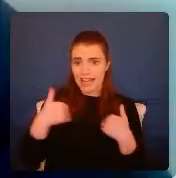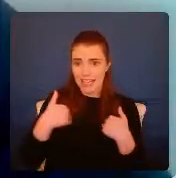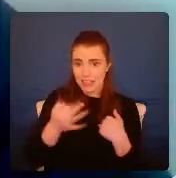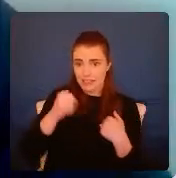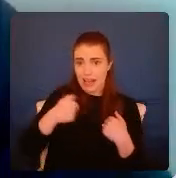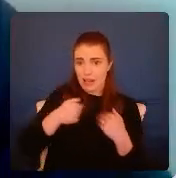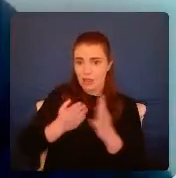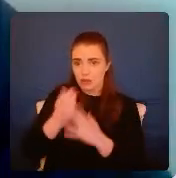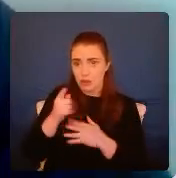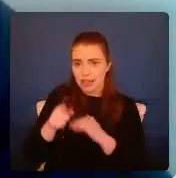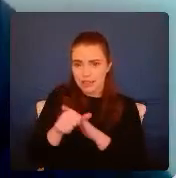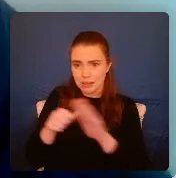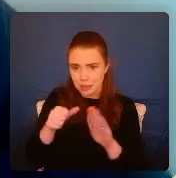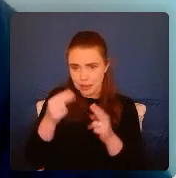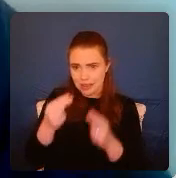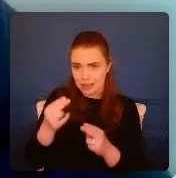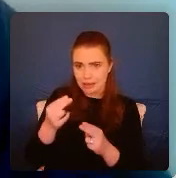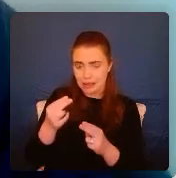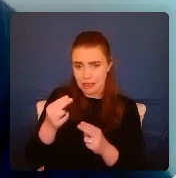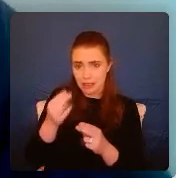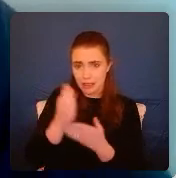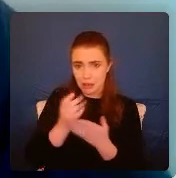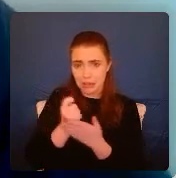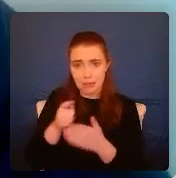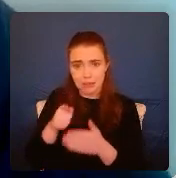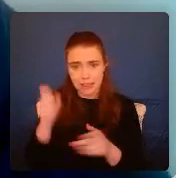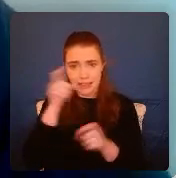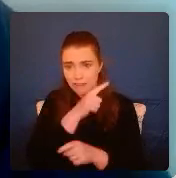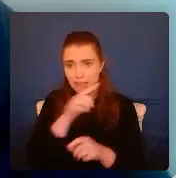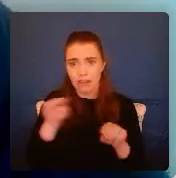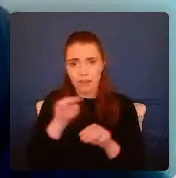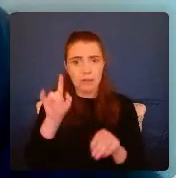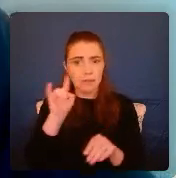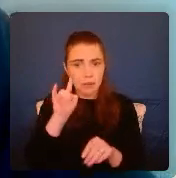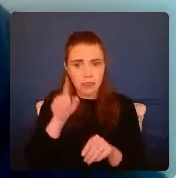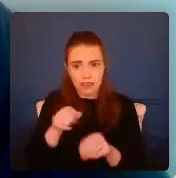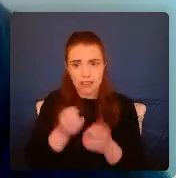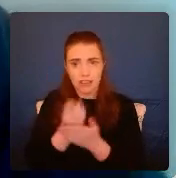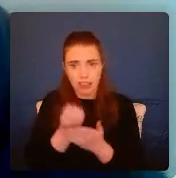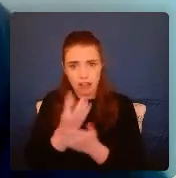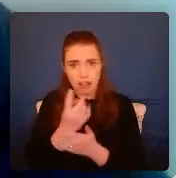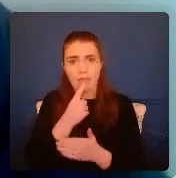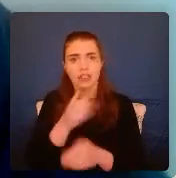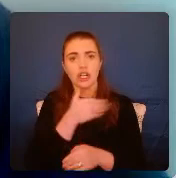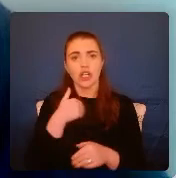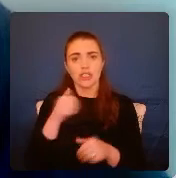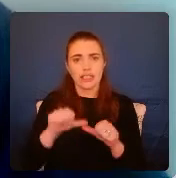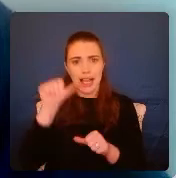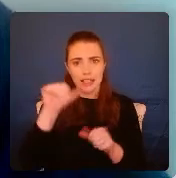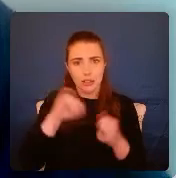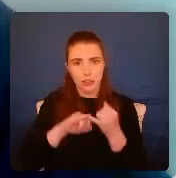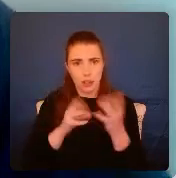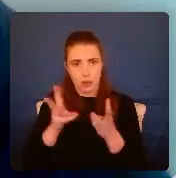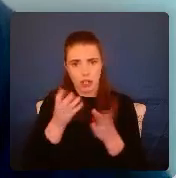This is, at times, a difficult story to hear. But I suppose for us as adults working with these young people,